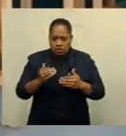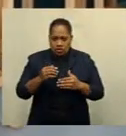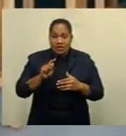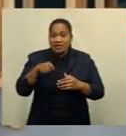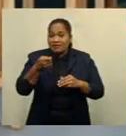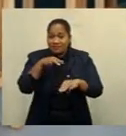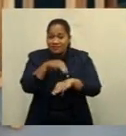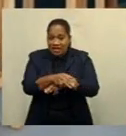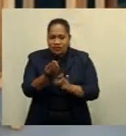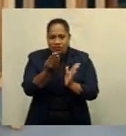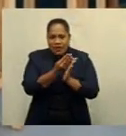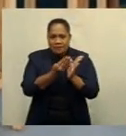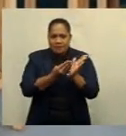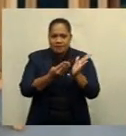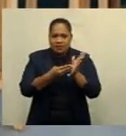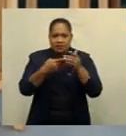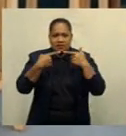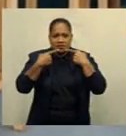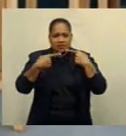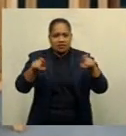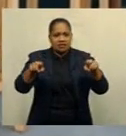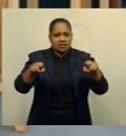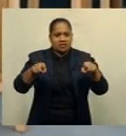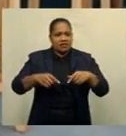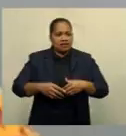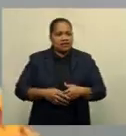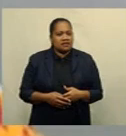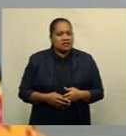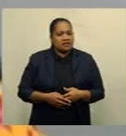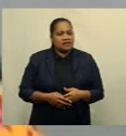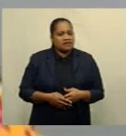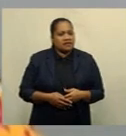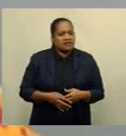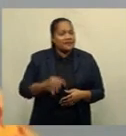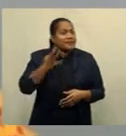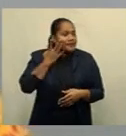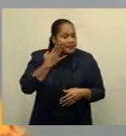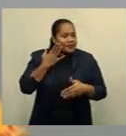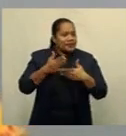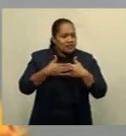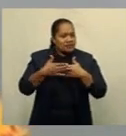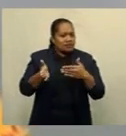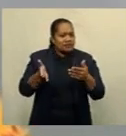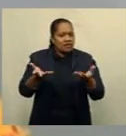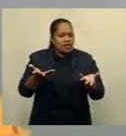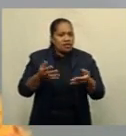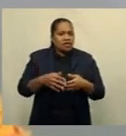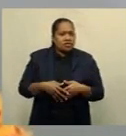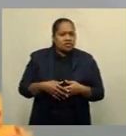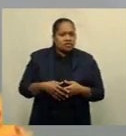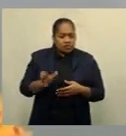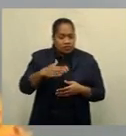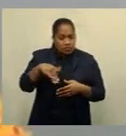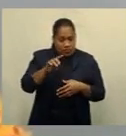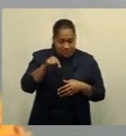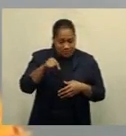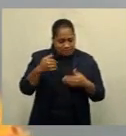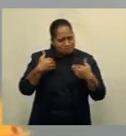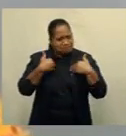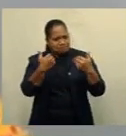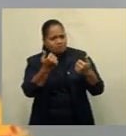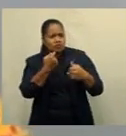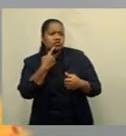next month. Sure that we understand exactly when we're going to open. It's all very well to say that